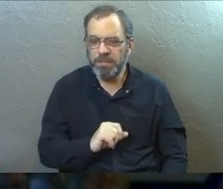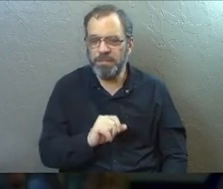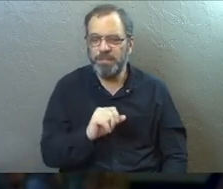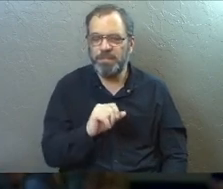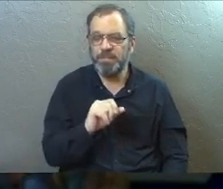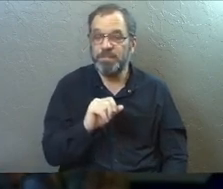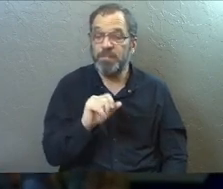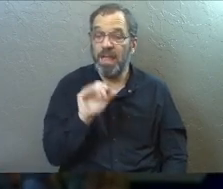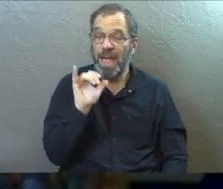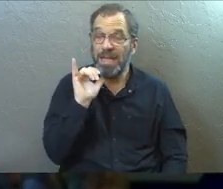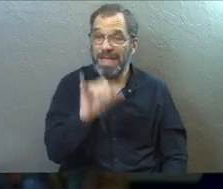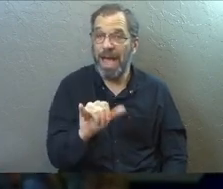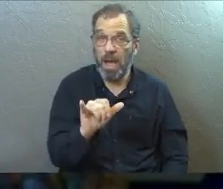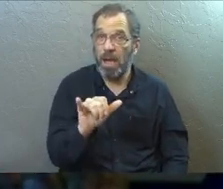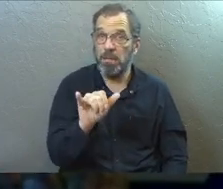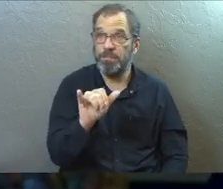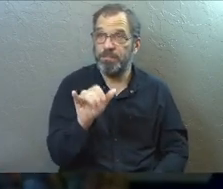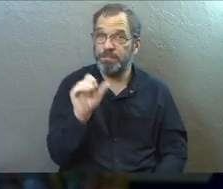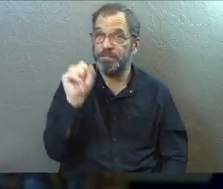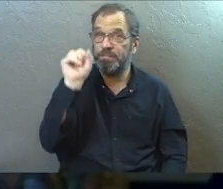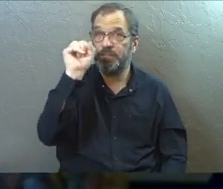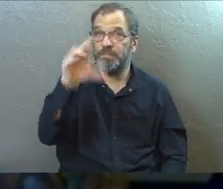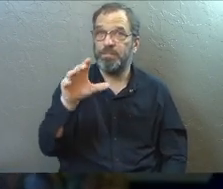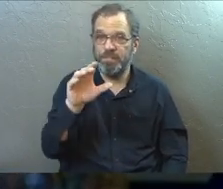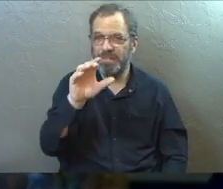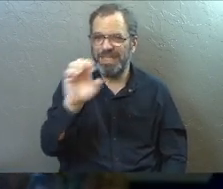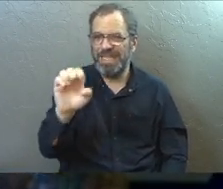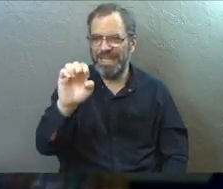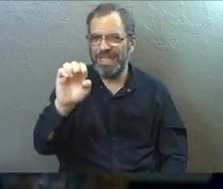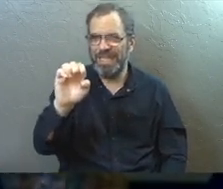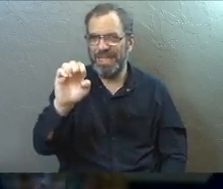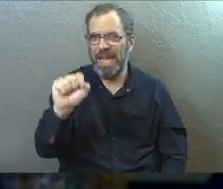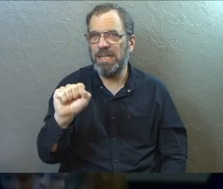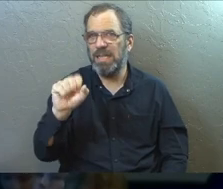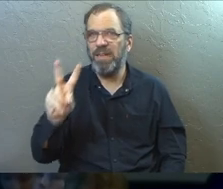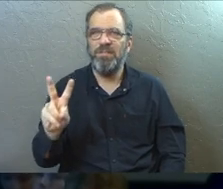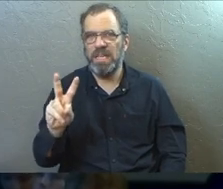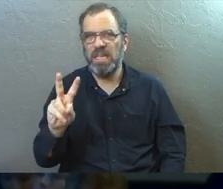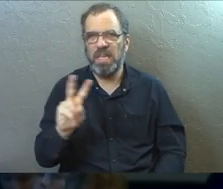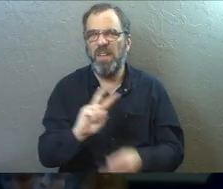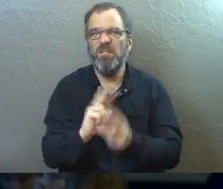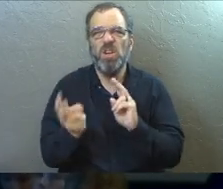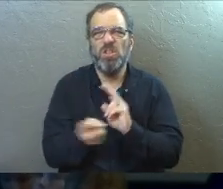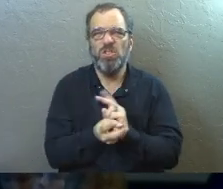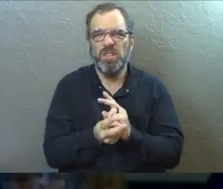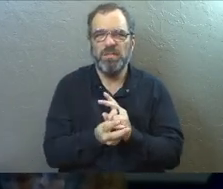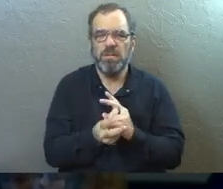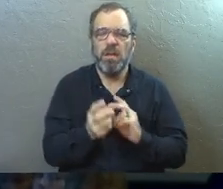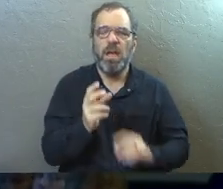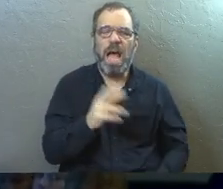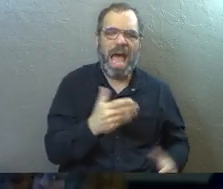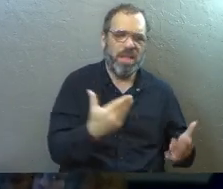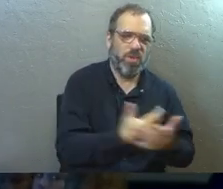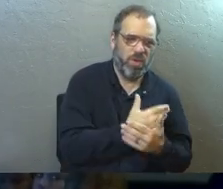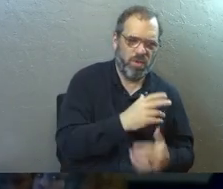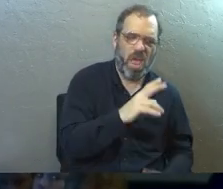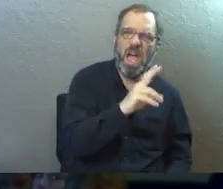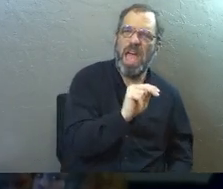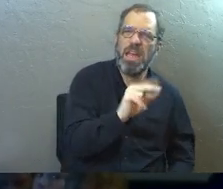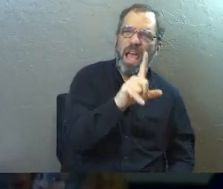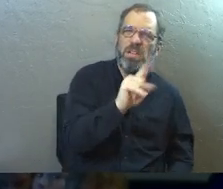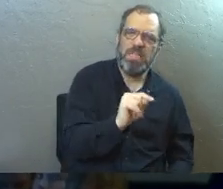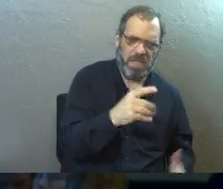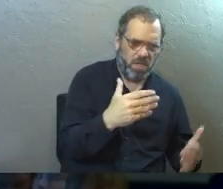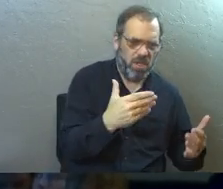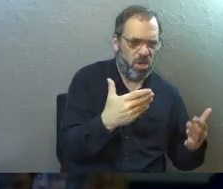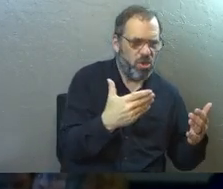.36. And this time I'm giving it to you in the ESV. Now, mostly what I do is I preach out of the New Living Translation